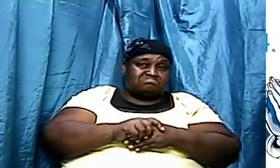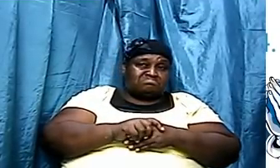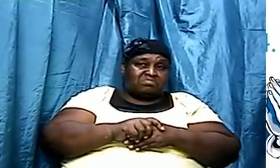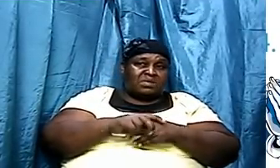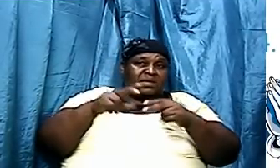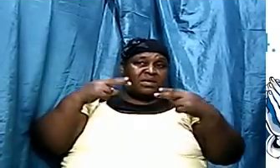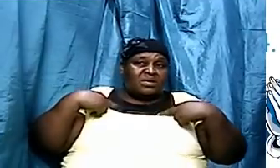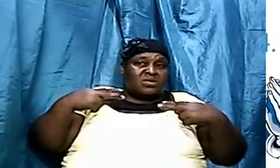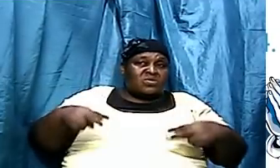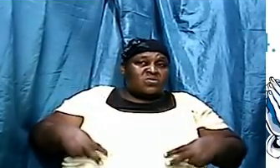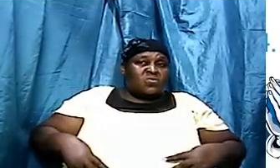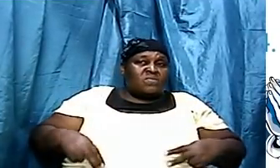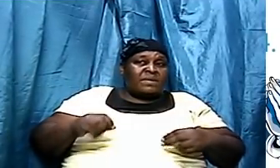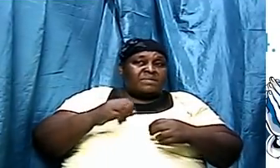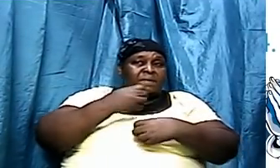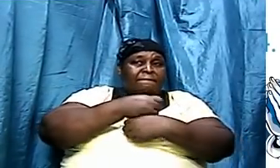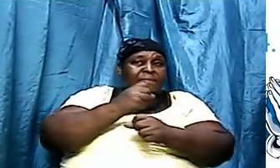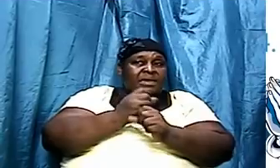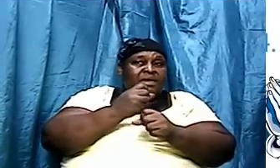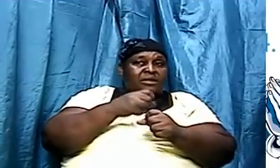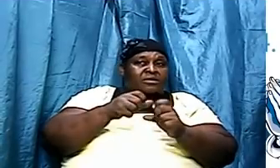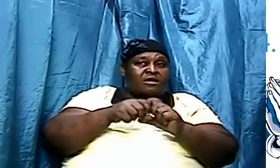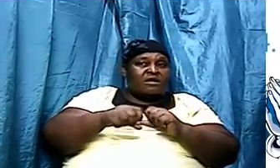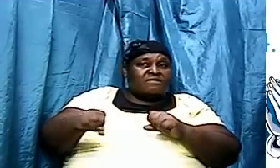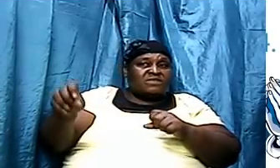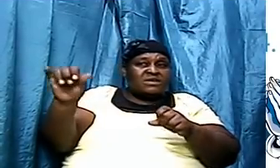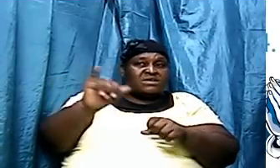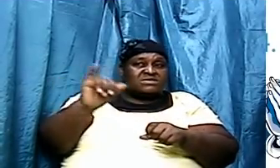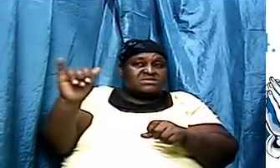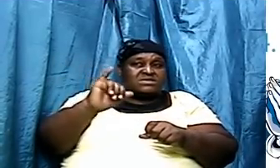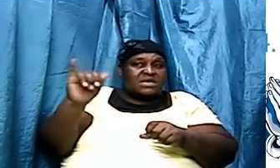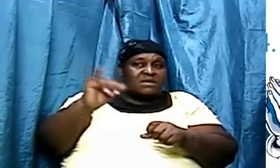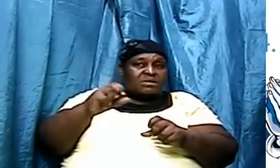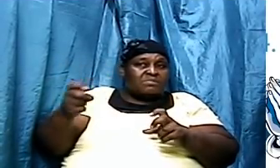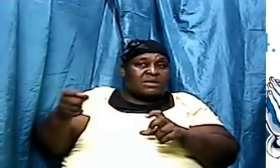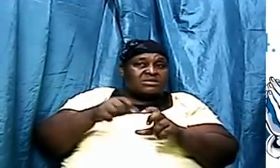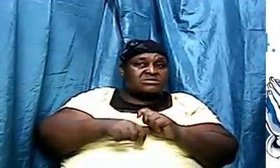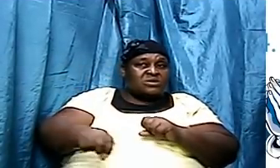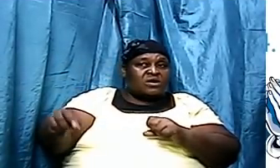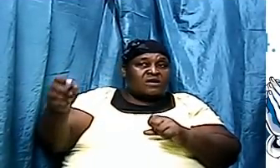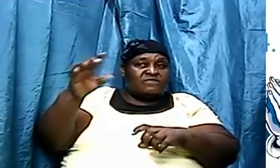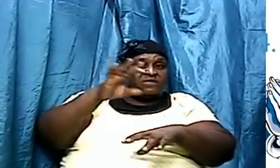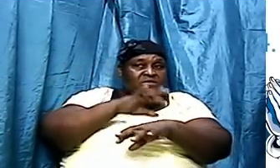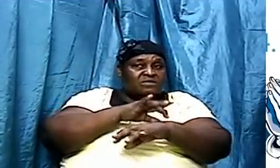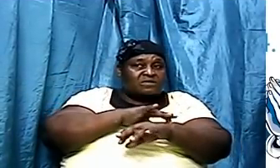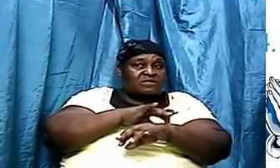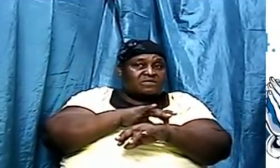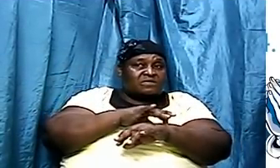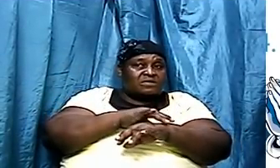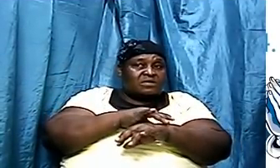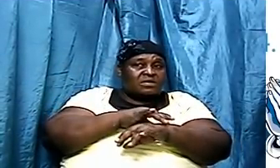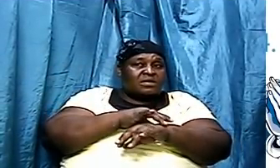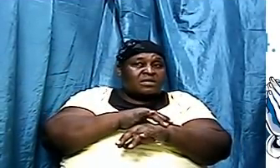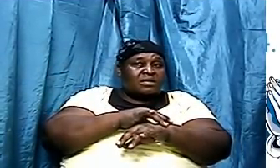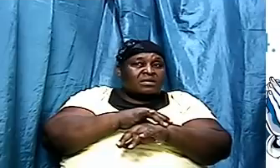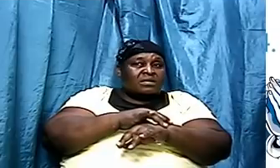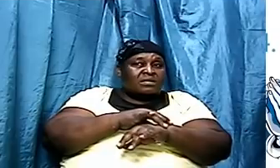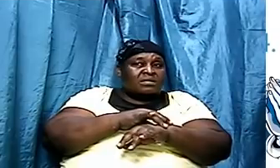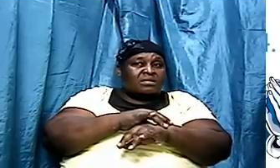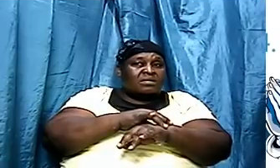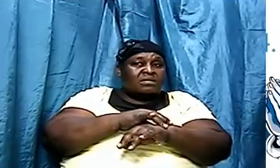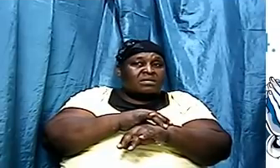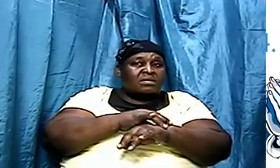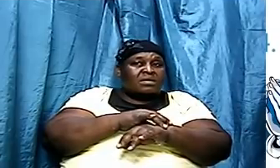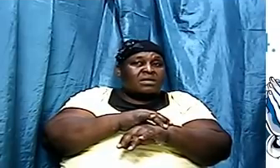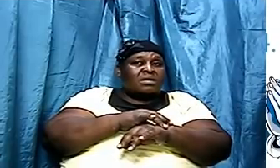time with a field to tell you that it's now to realize that man was made from the same element of the earth only the Bible tell you that in Genesis chapter 2